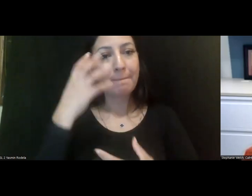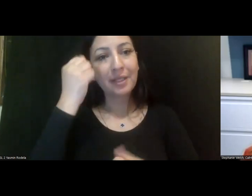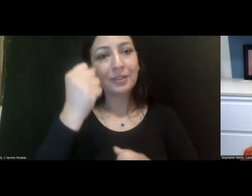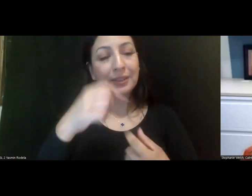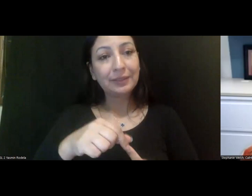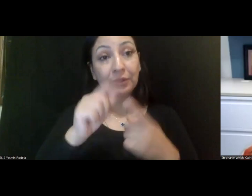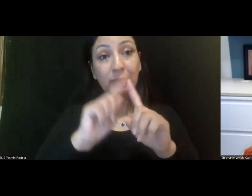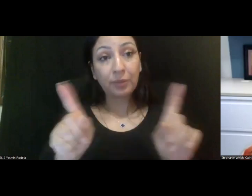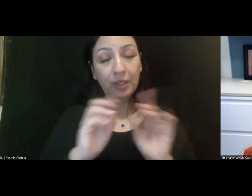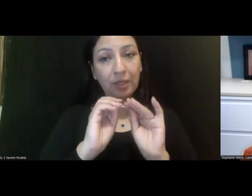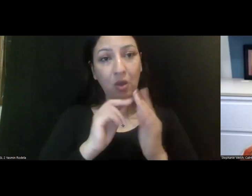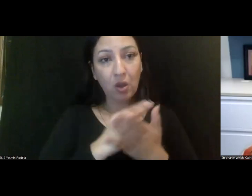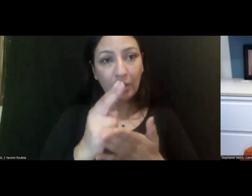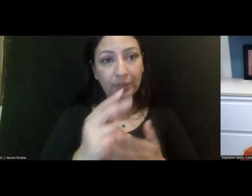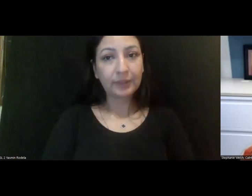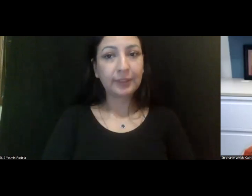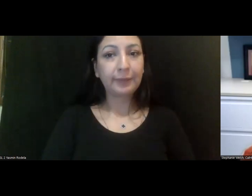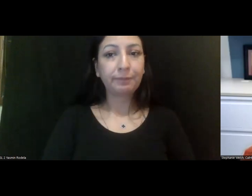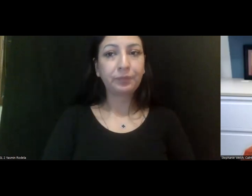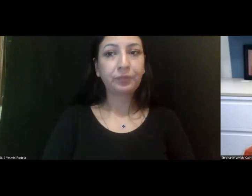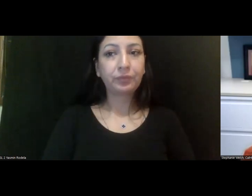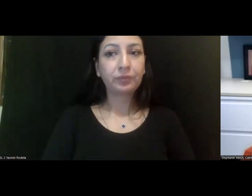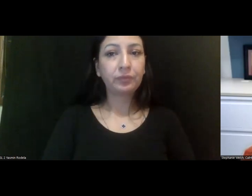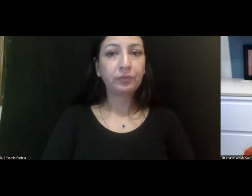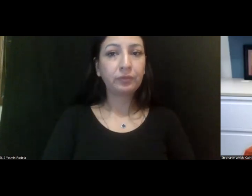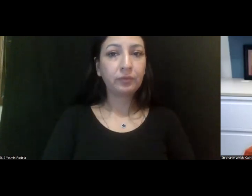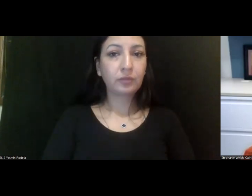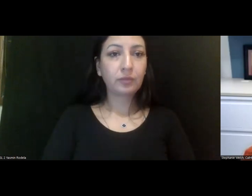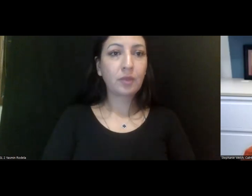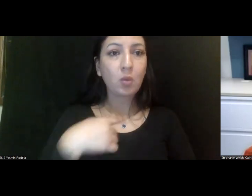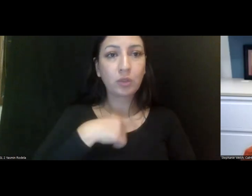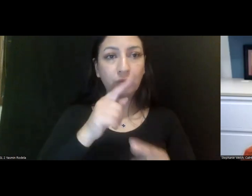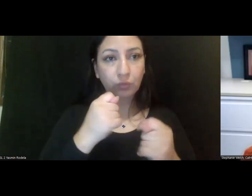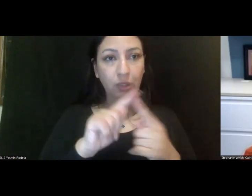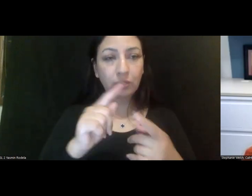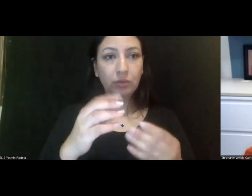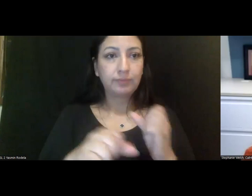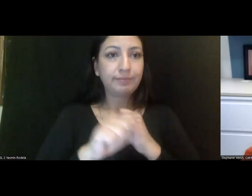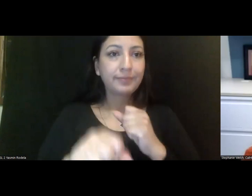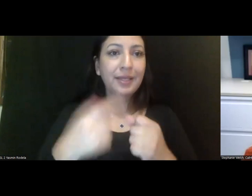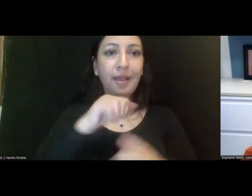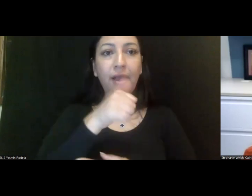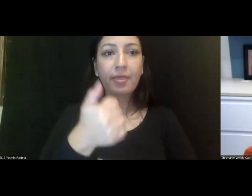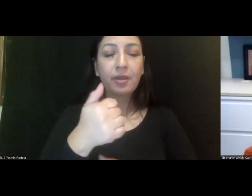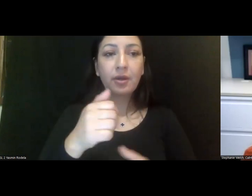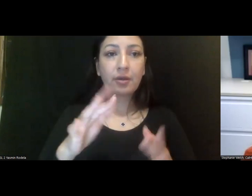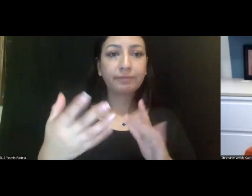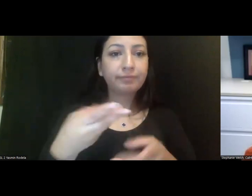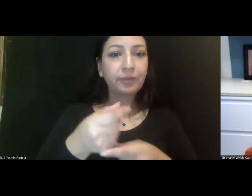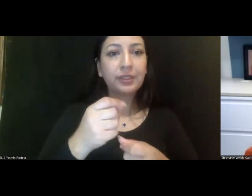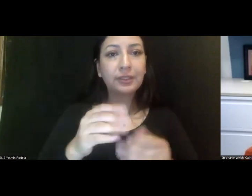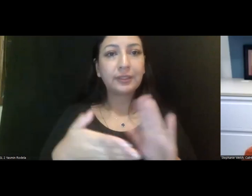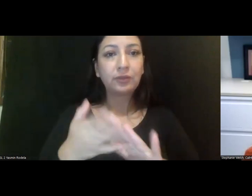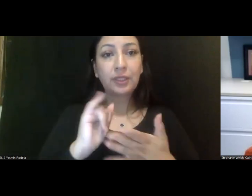frankly. Um, and we are expanding that process to open up the dialogue about other funding sources so that